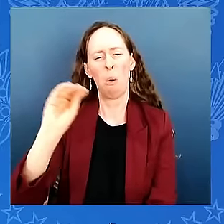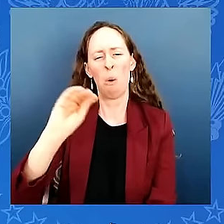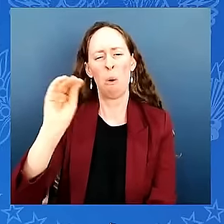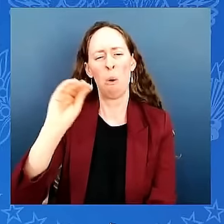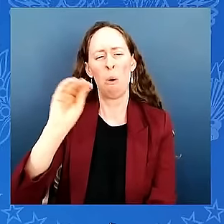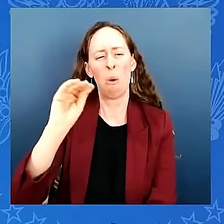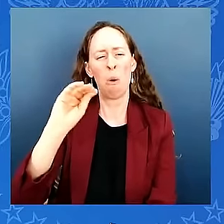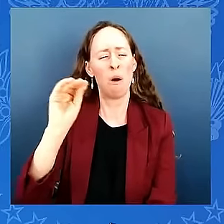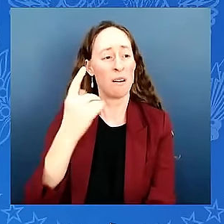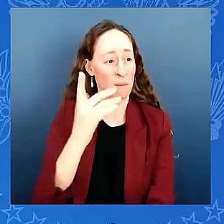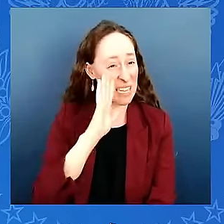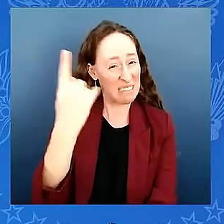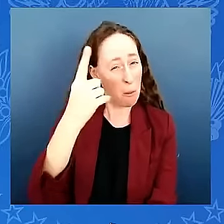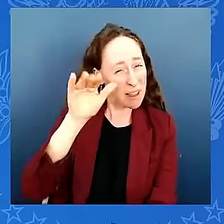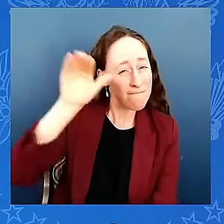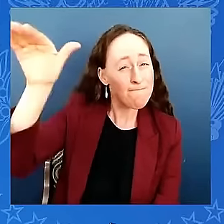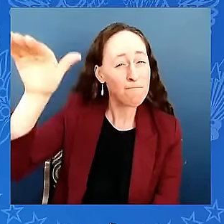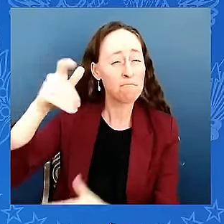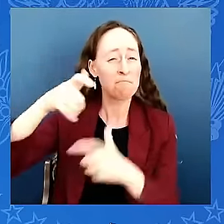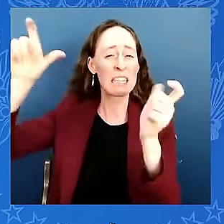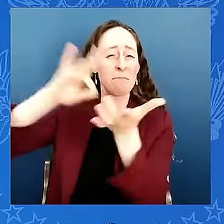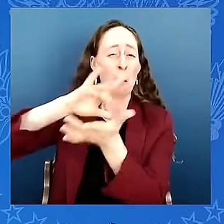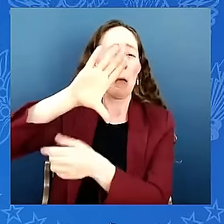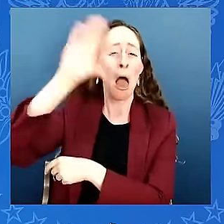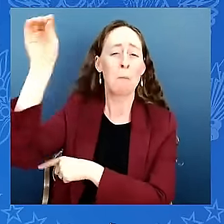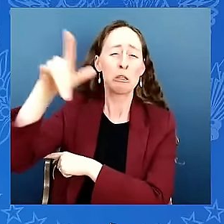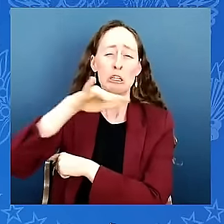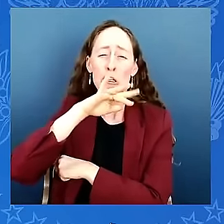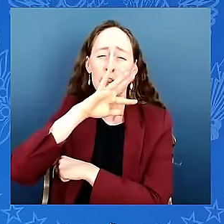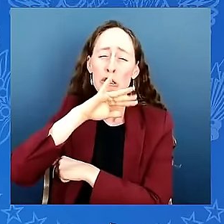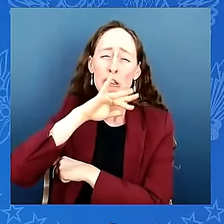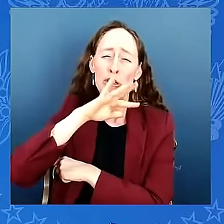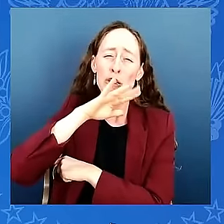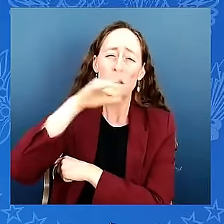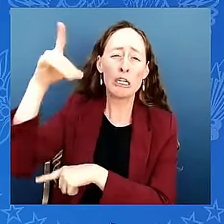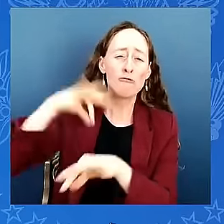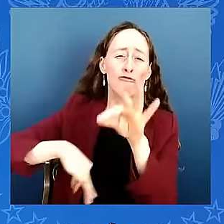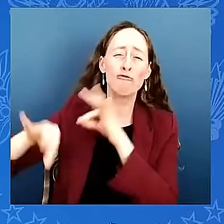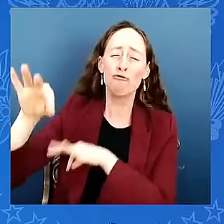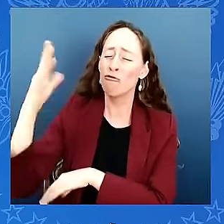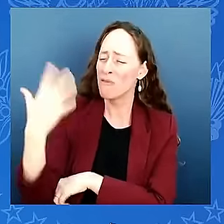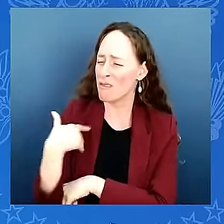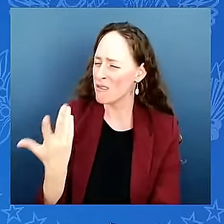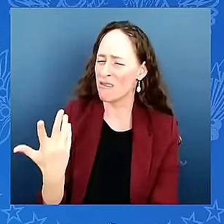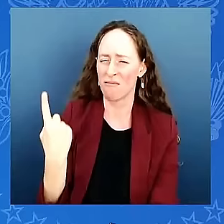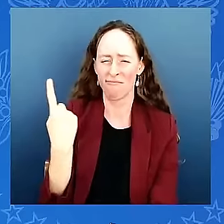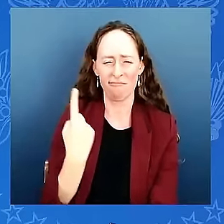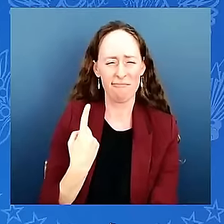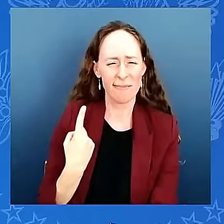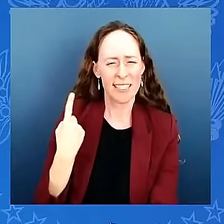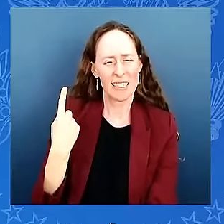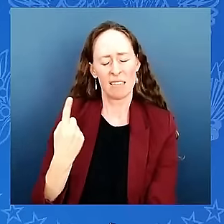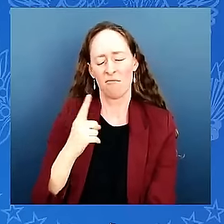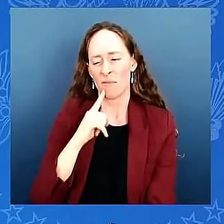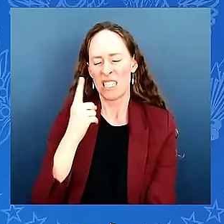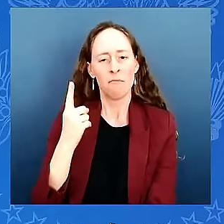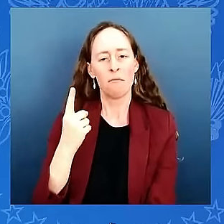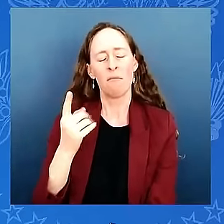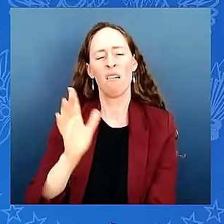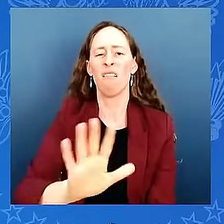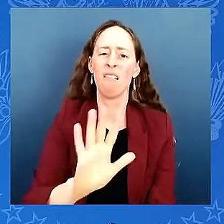essential drugs so i cannot overstate my gratitude for this law especially to you president biden